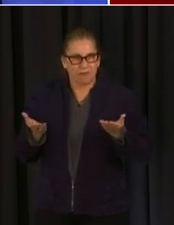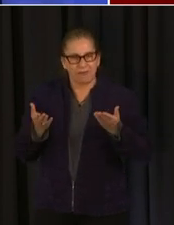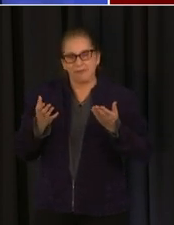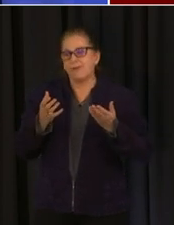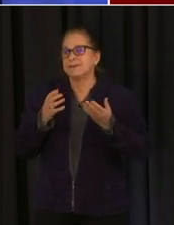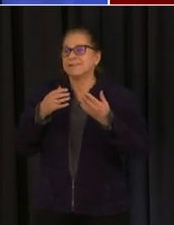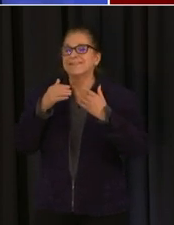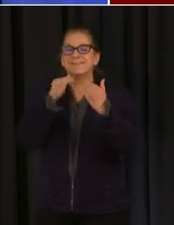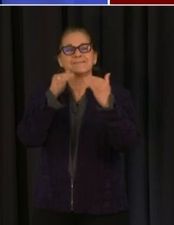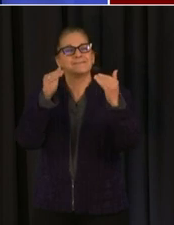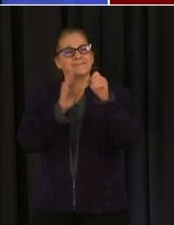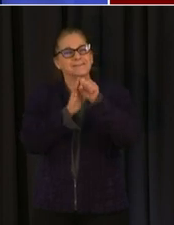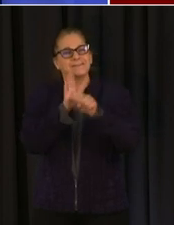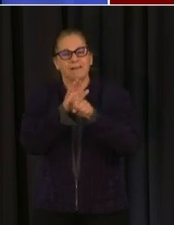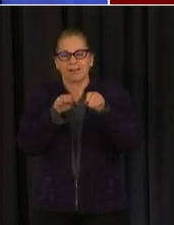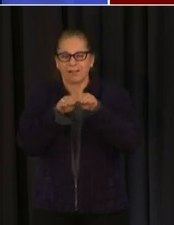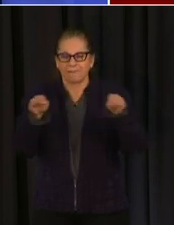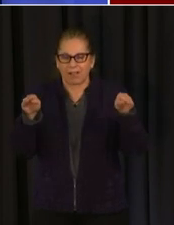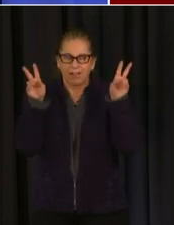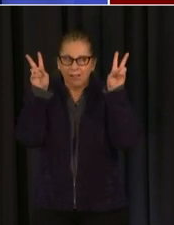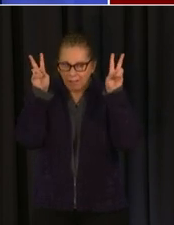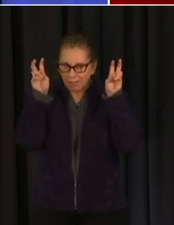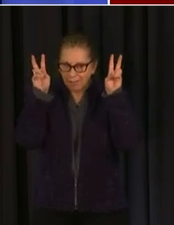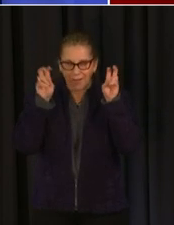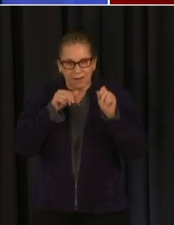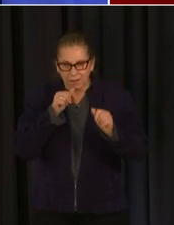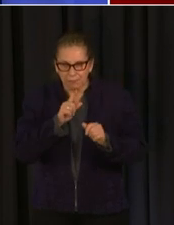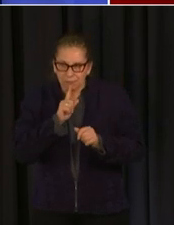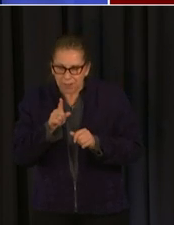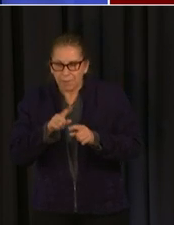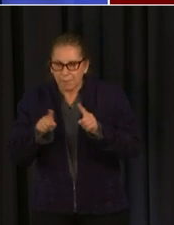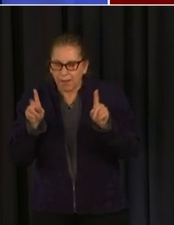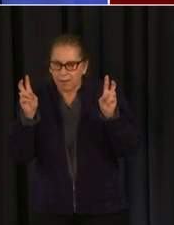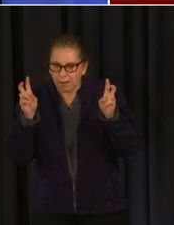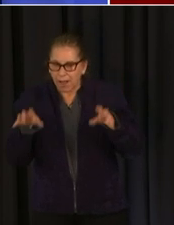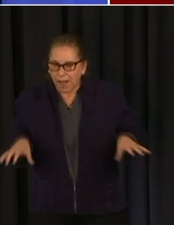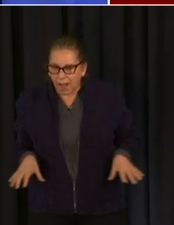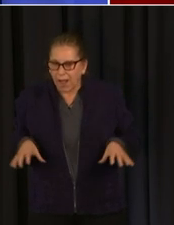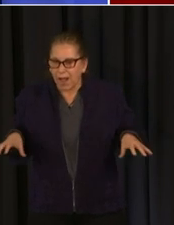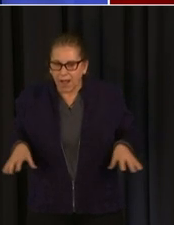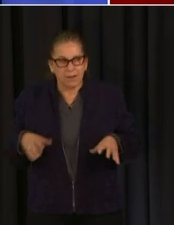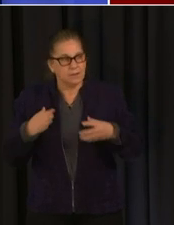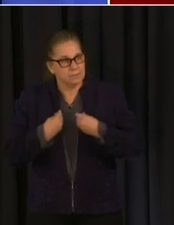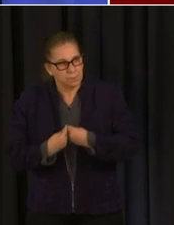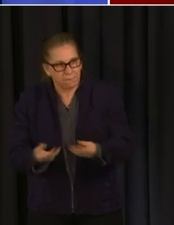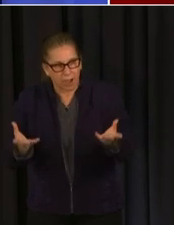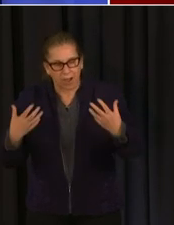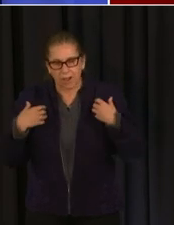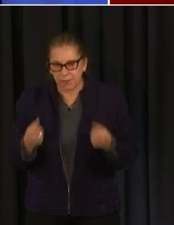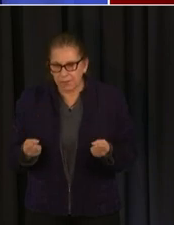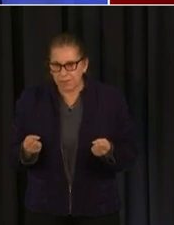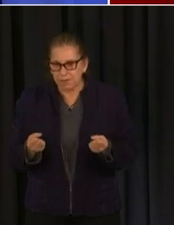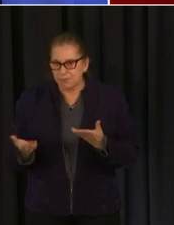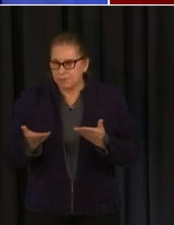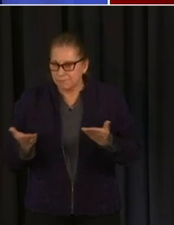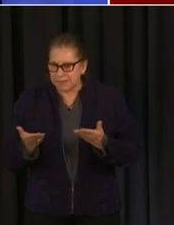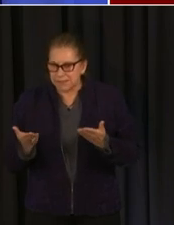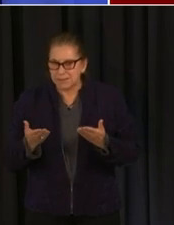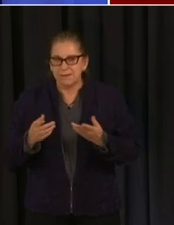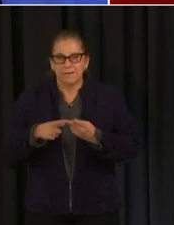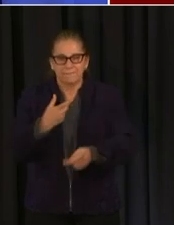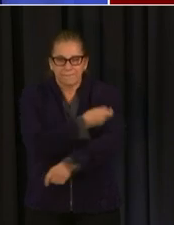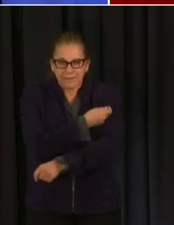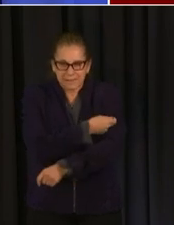management uh agency uh and uh delivering on all of not just the vaccine and testing